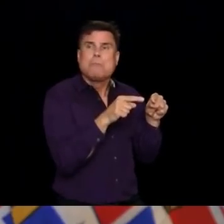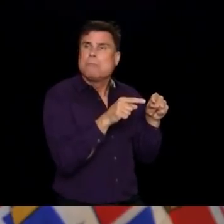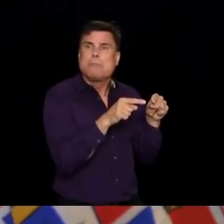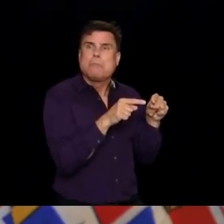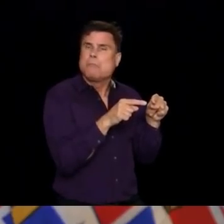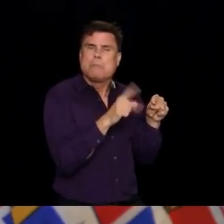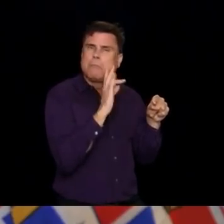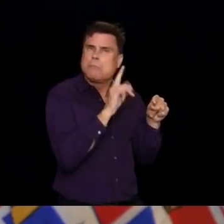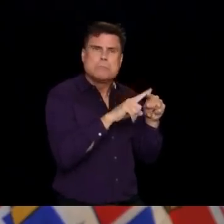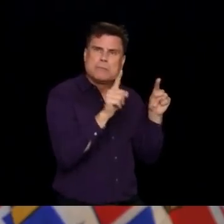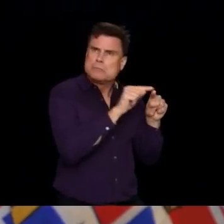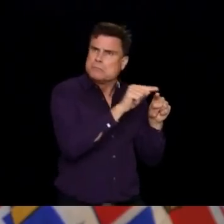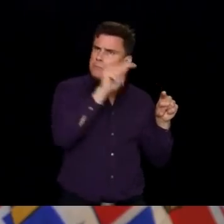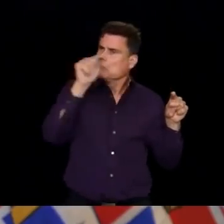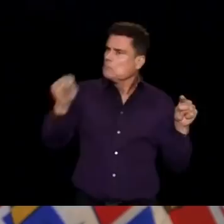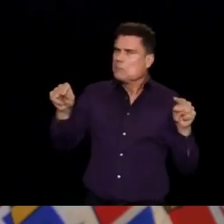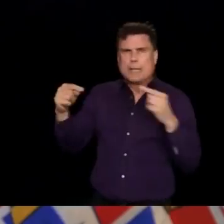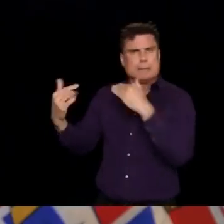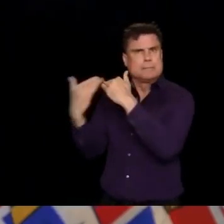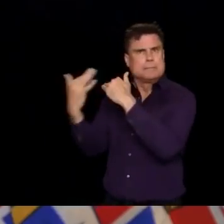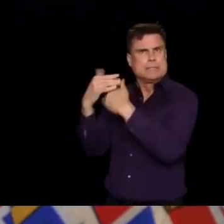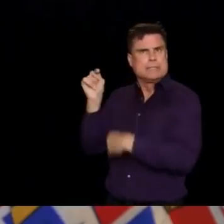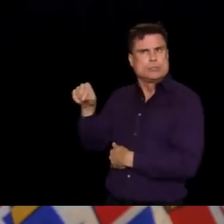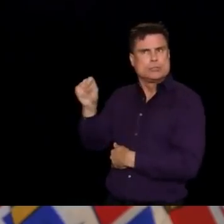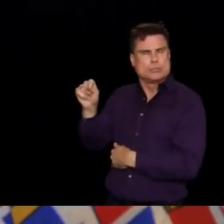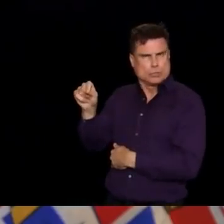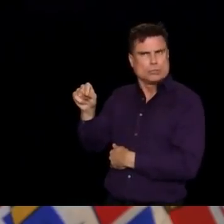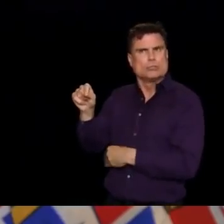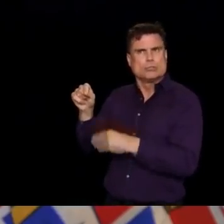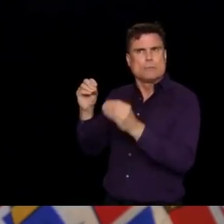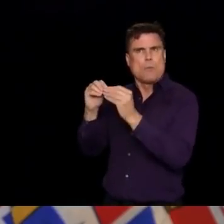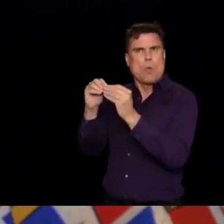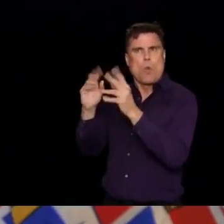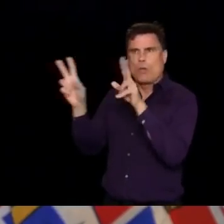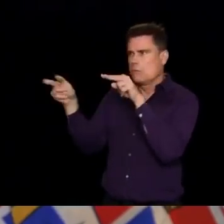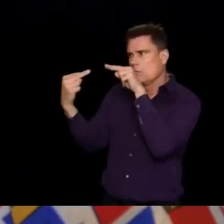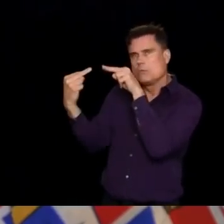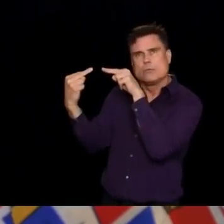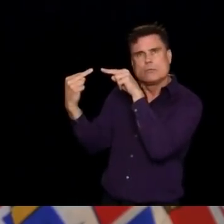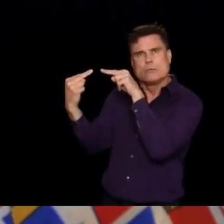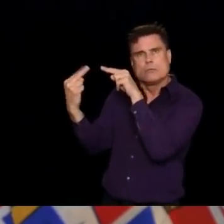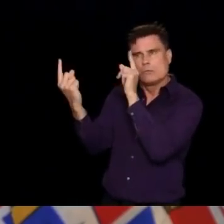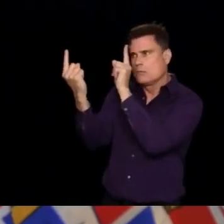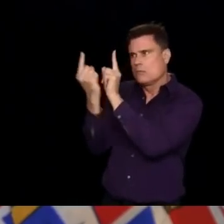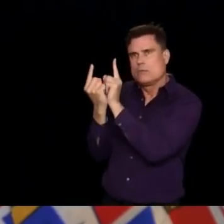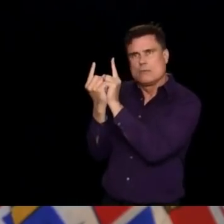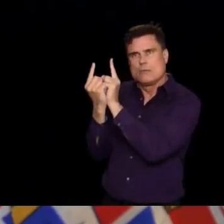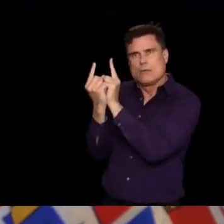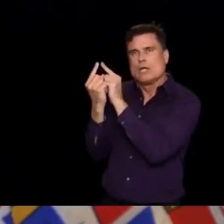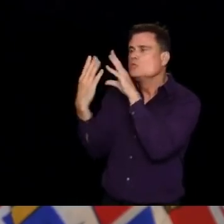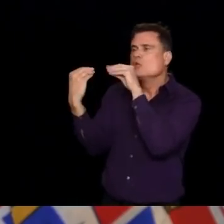with somebody. And particularly if you happen to be by somebody who's spreading a lot of virus.